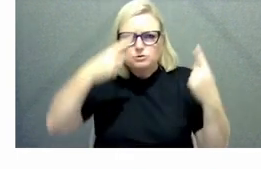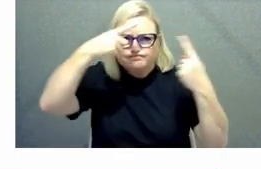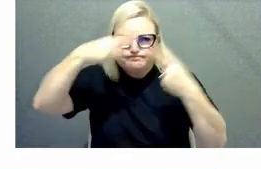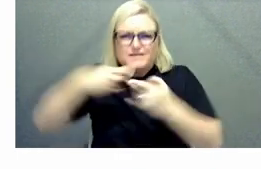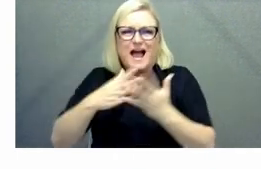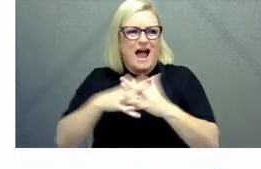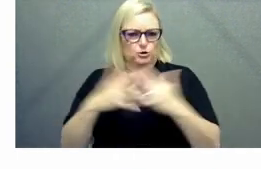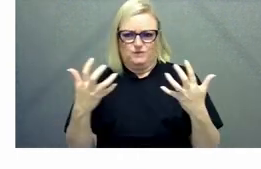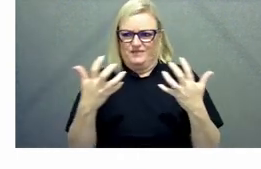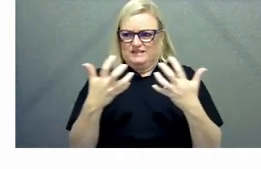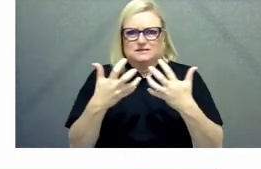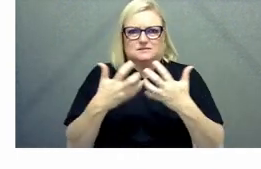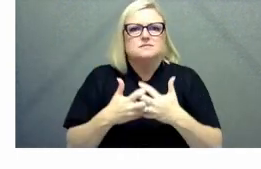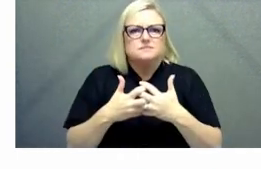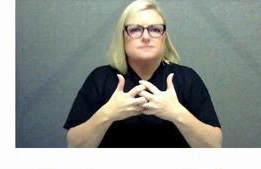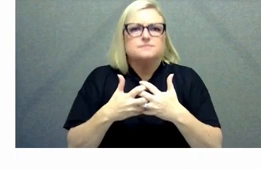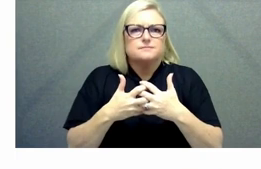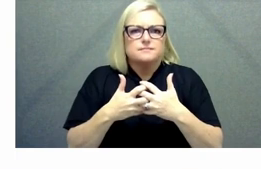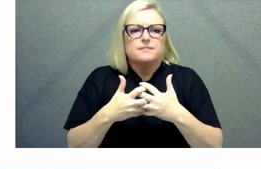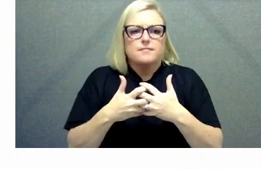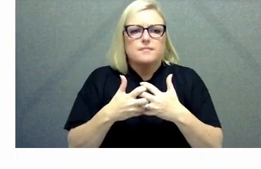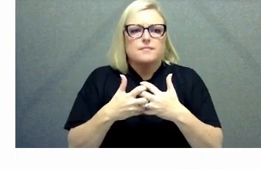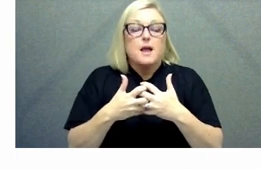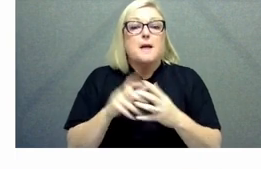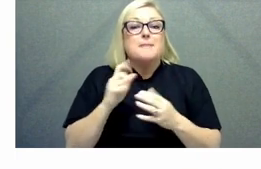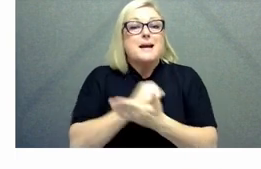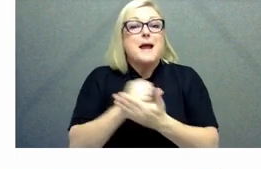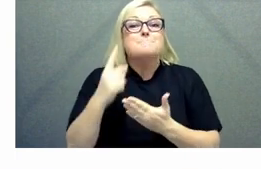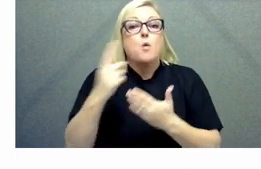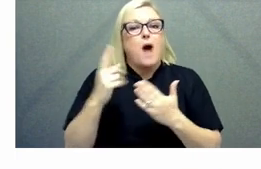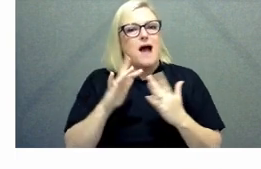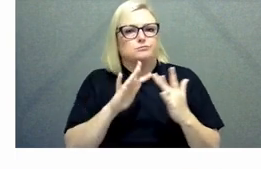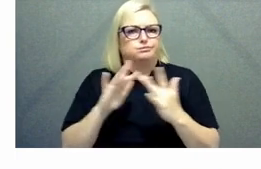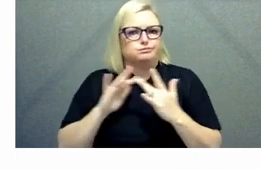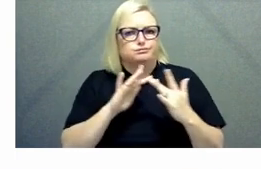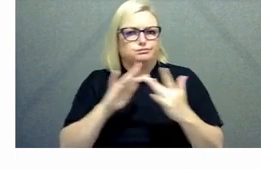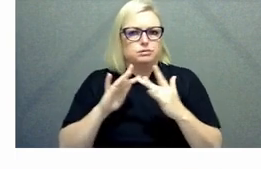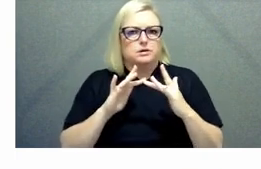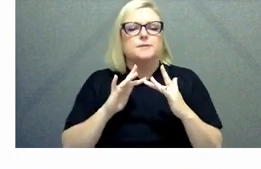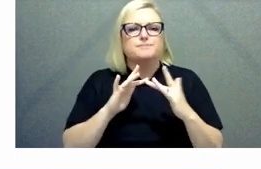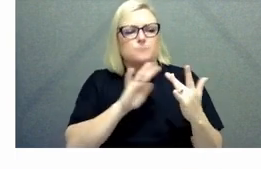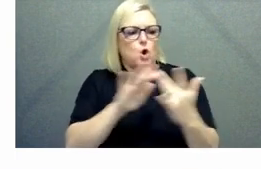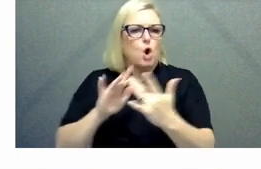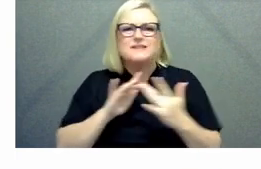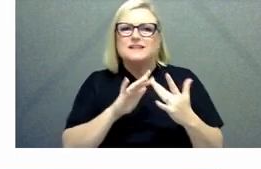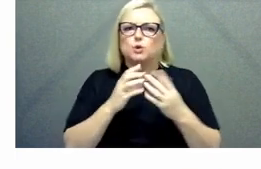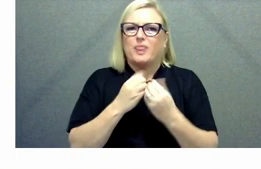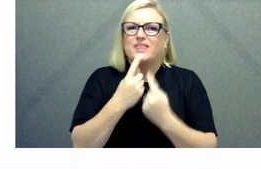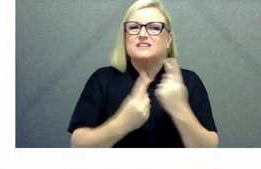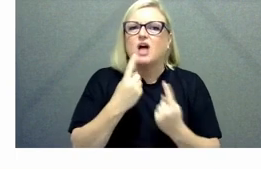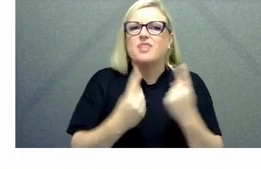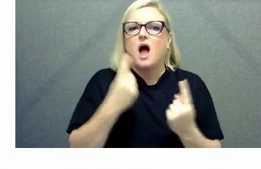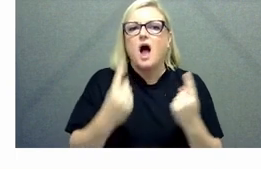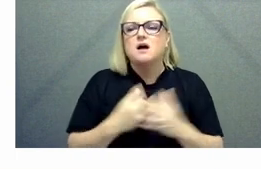connectivity because I know I used to work from the office all the time I never worked from home but I find now having that flexibility